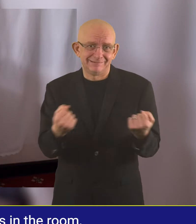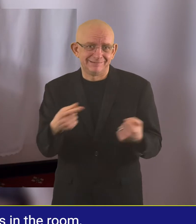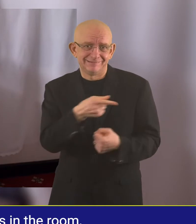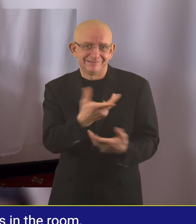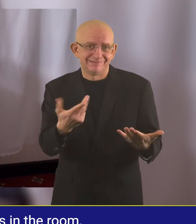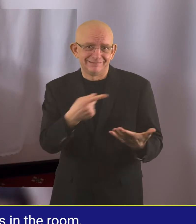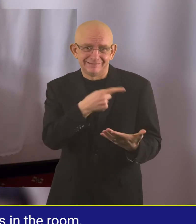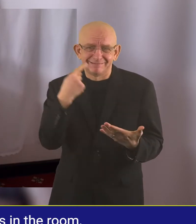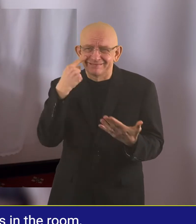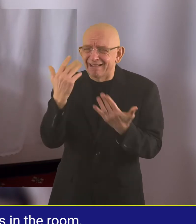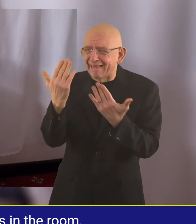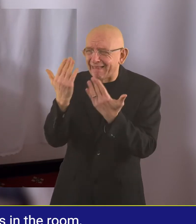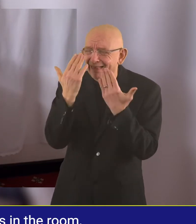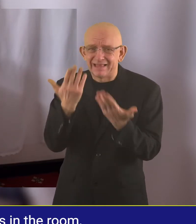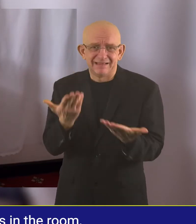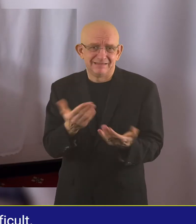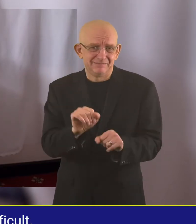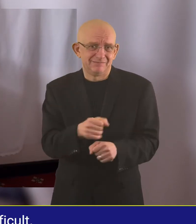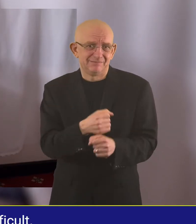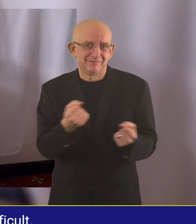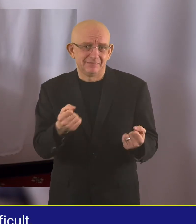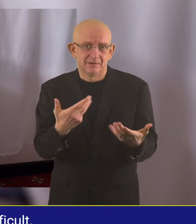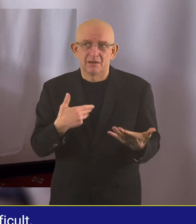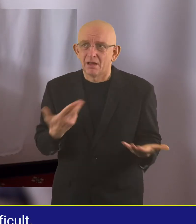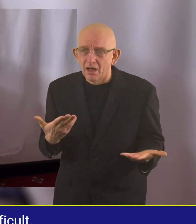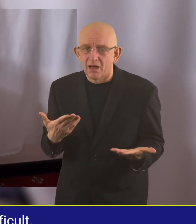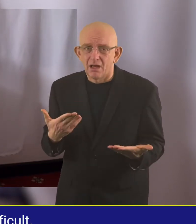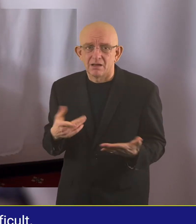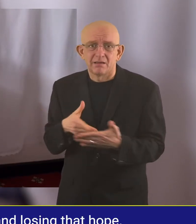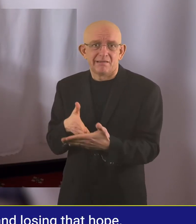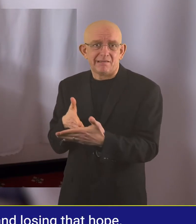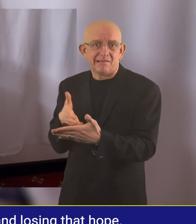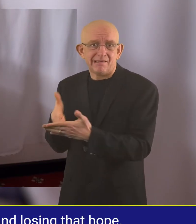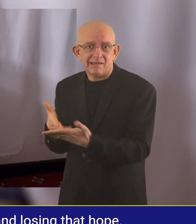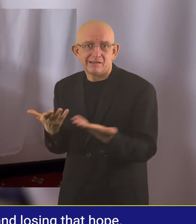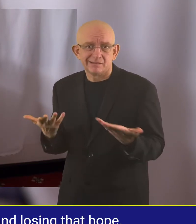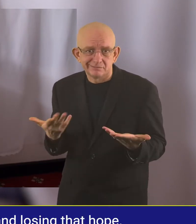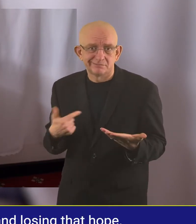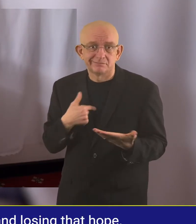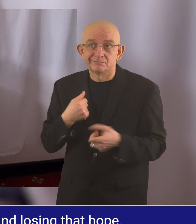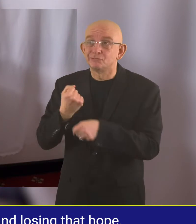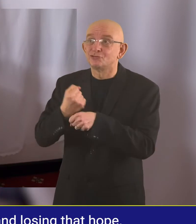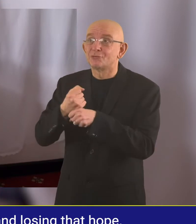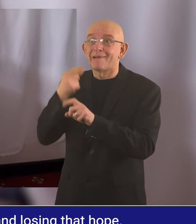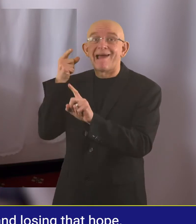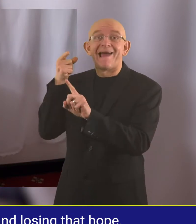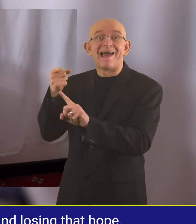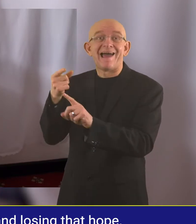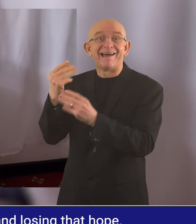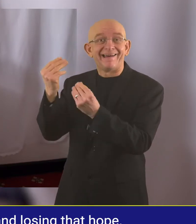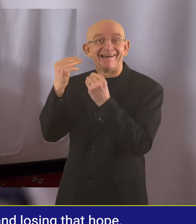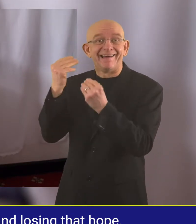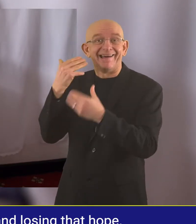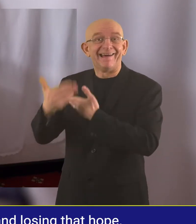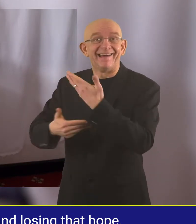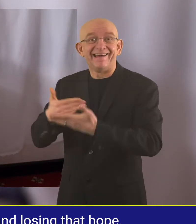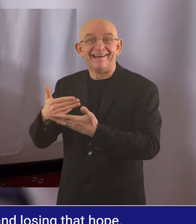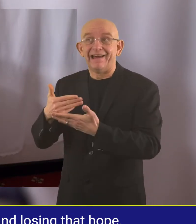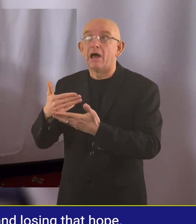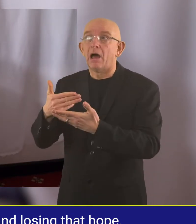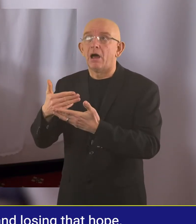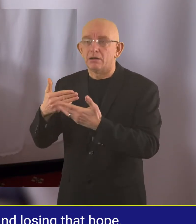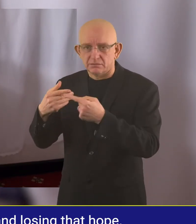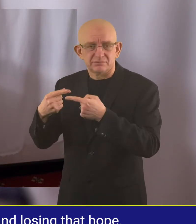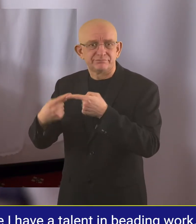in the office because you are short-sighted. So it's very difficult, you end up not getting a job and losing